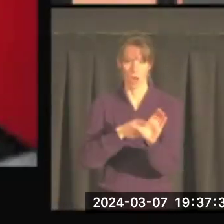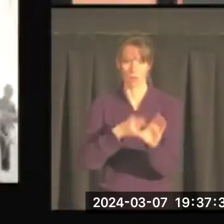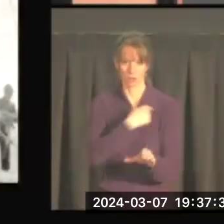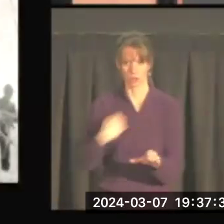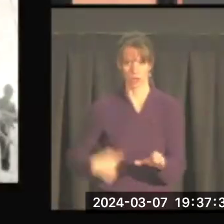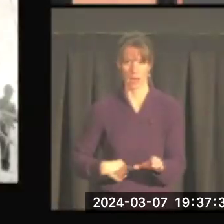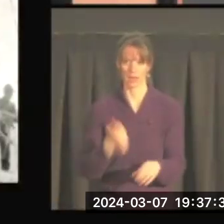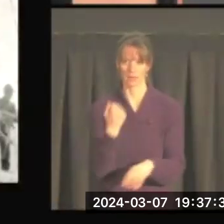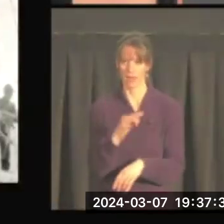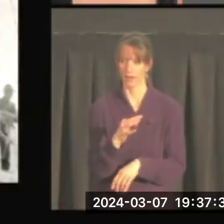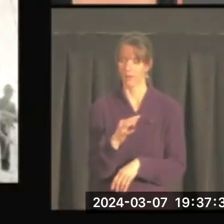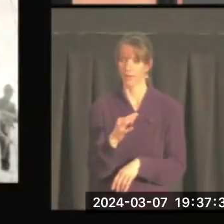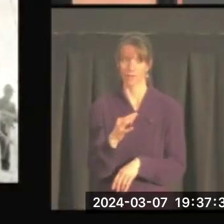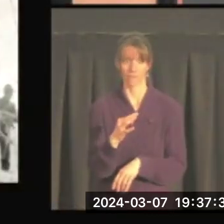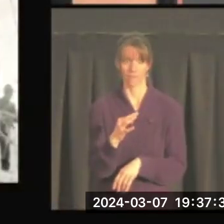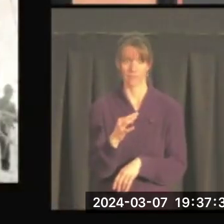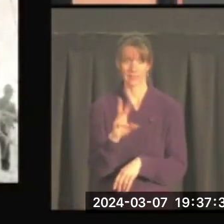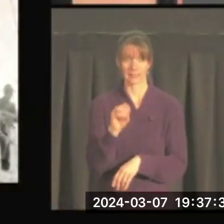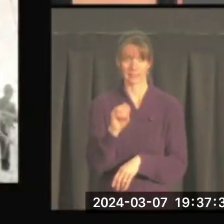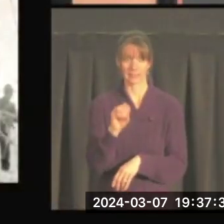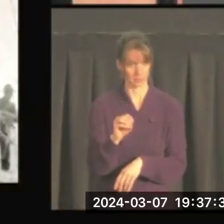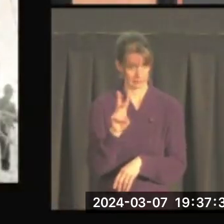1950. The Korean War begins.